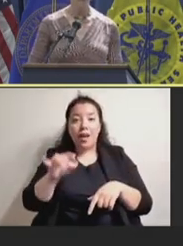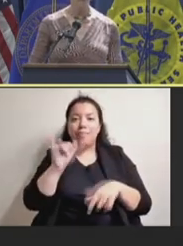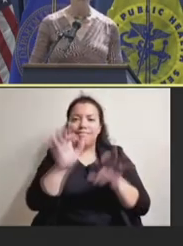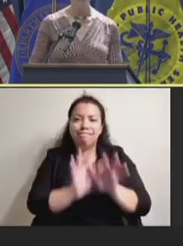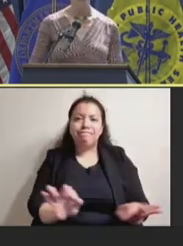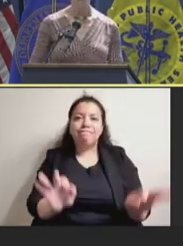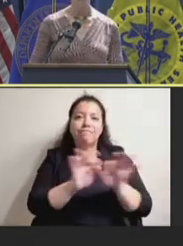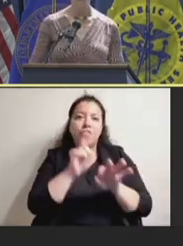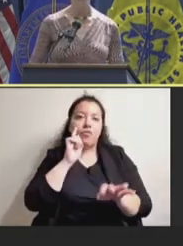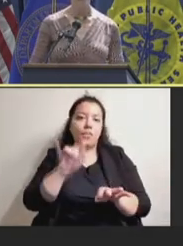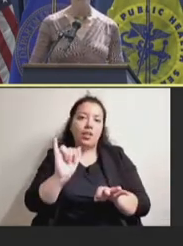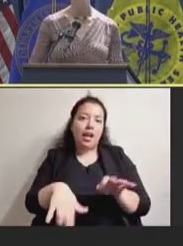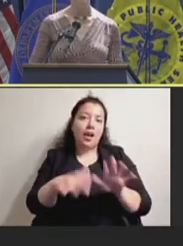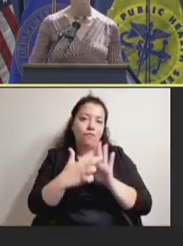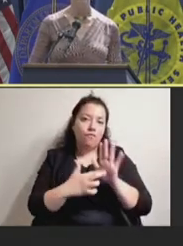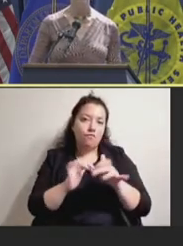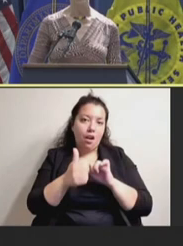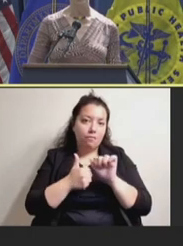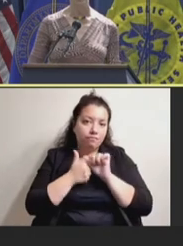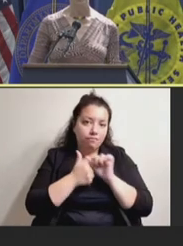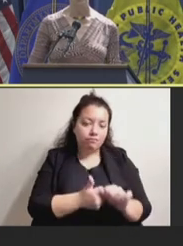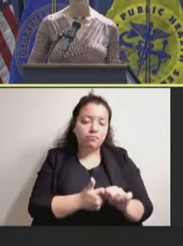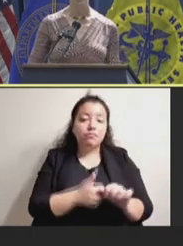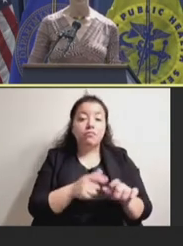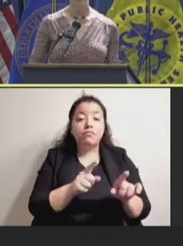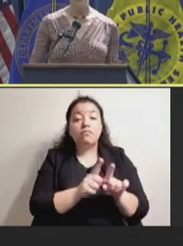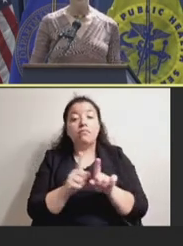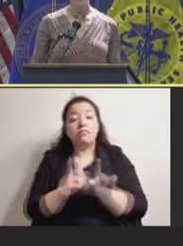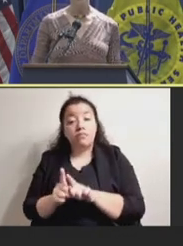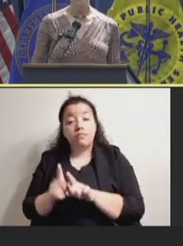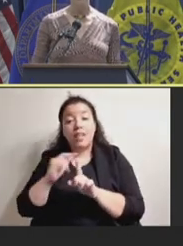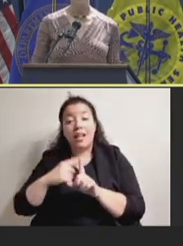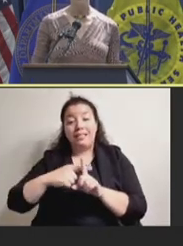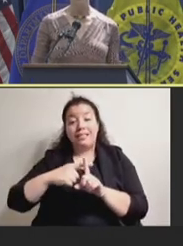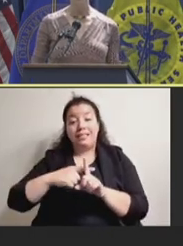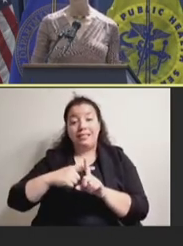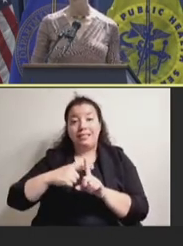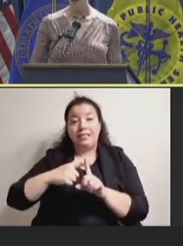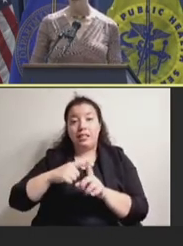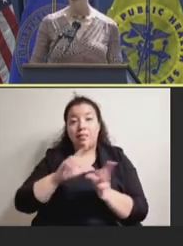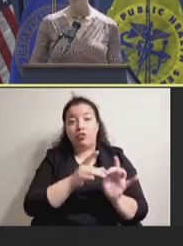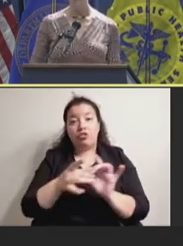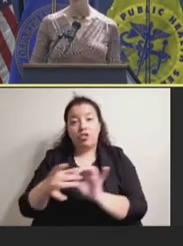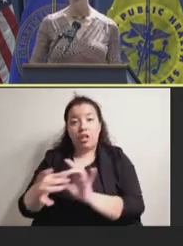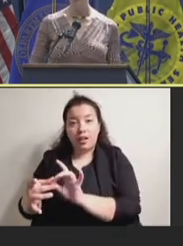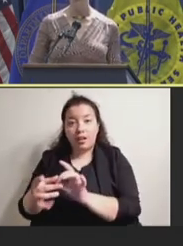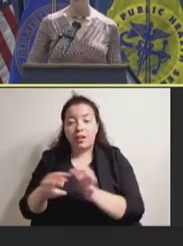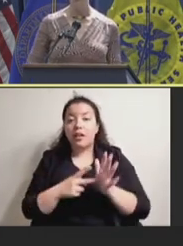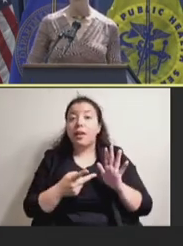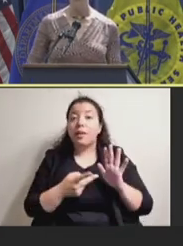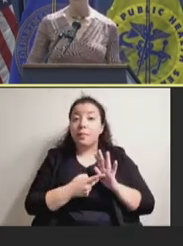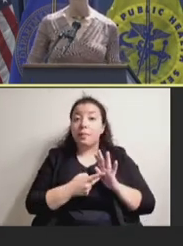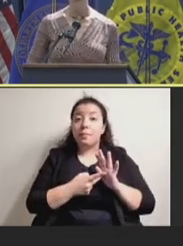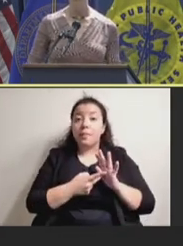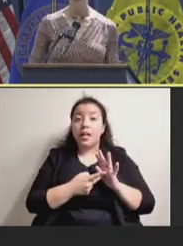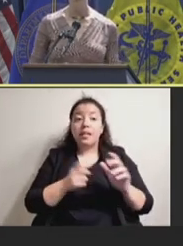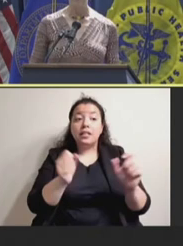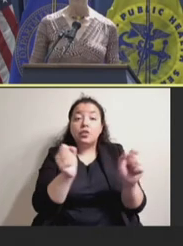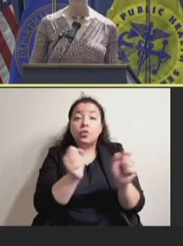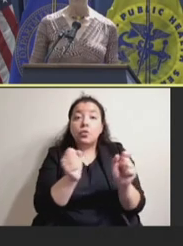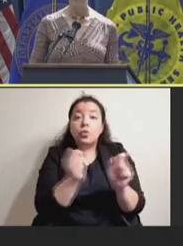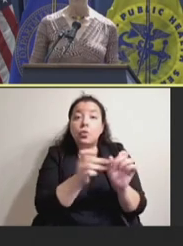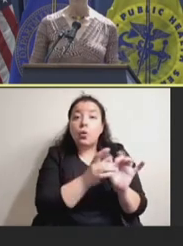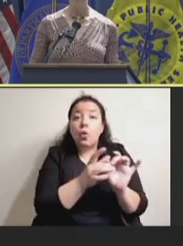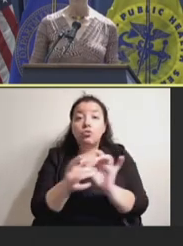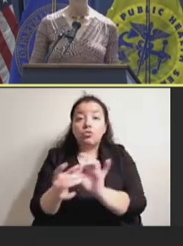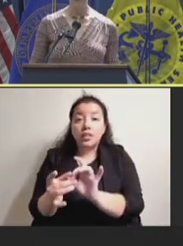the control temperature chain is another WHO protocol that allows us to remove vaccines from the cold chain altogether at the end of